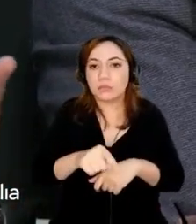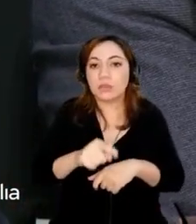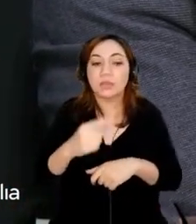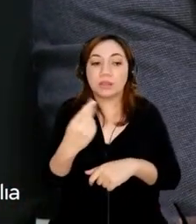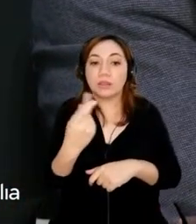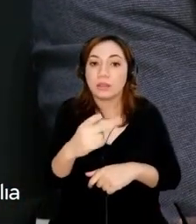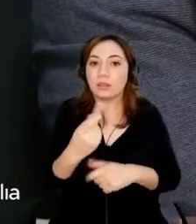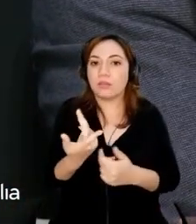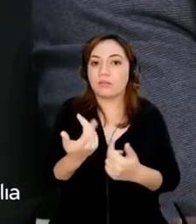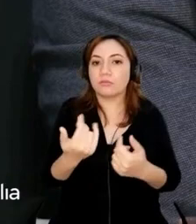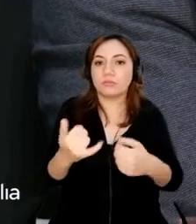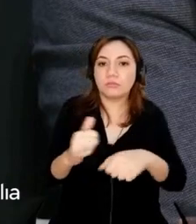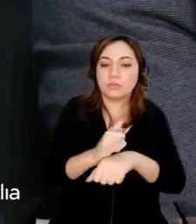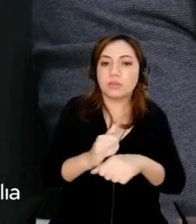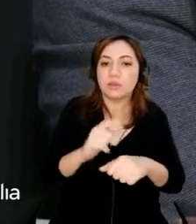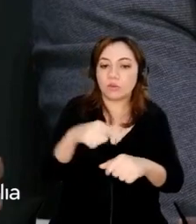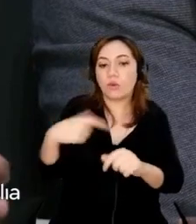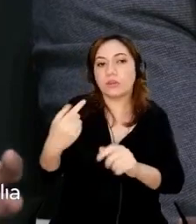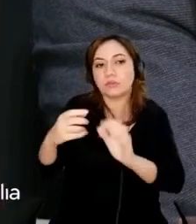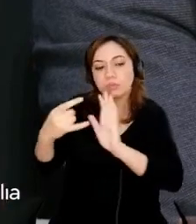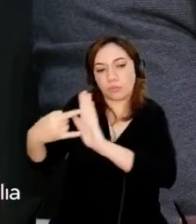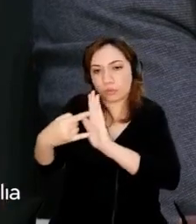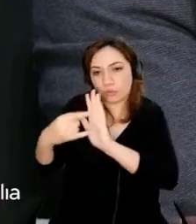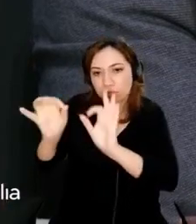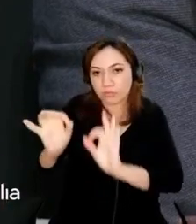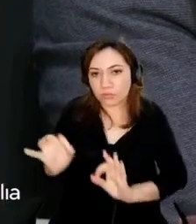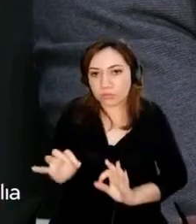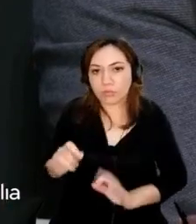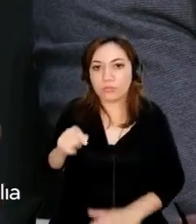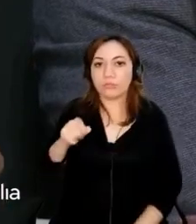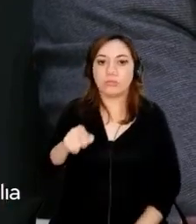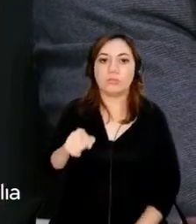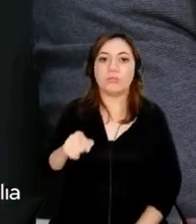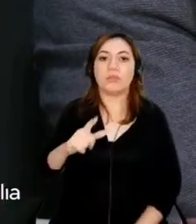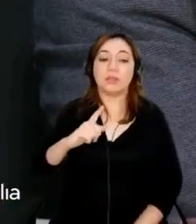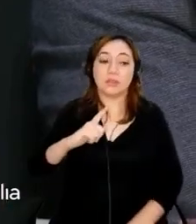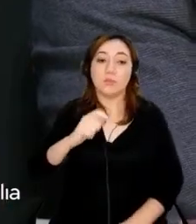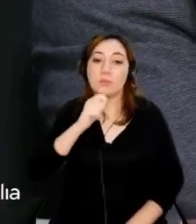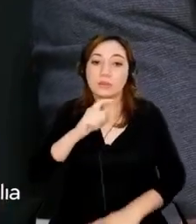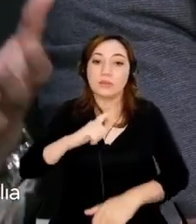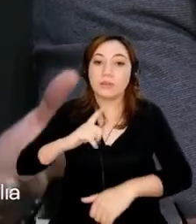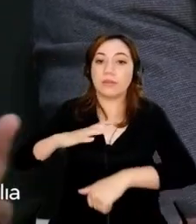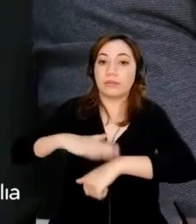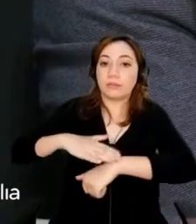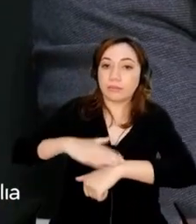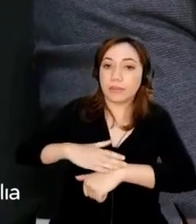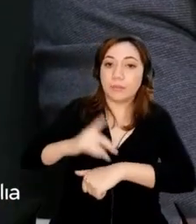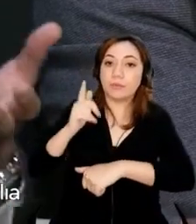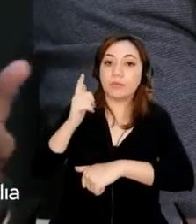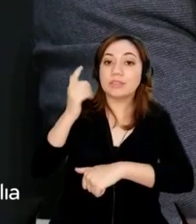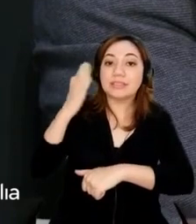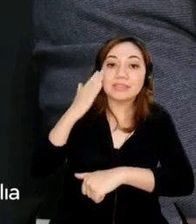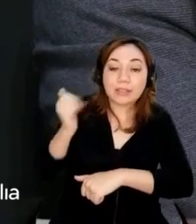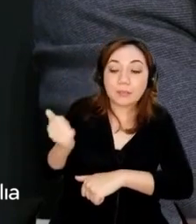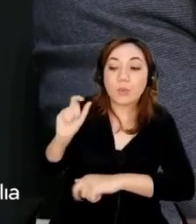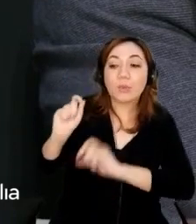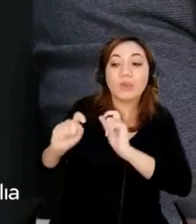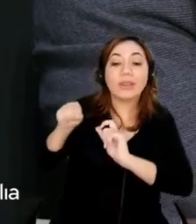still some time to monitor what this agent is doing, right? Before, right?